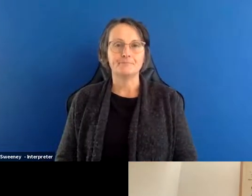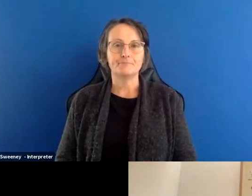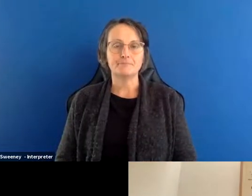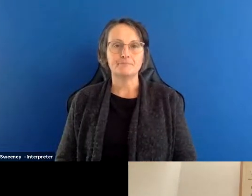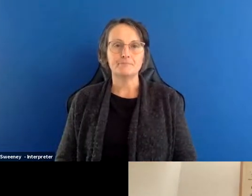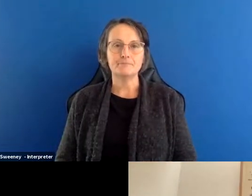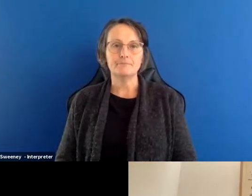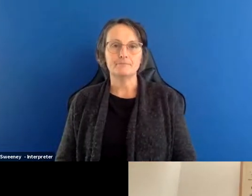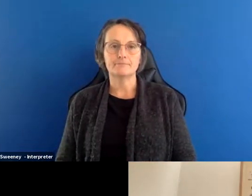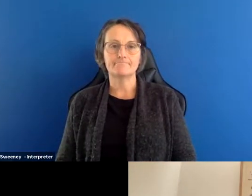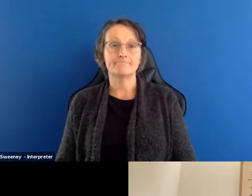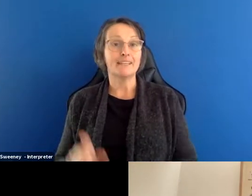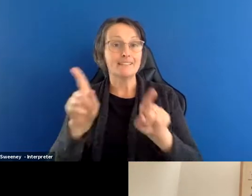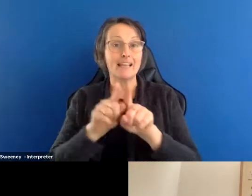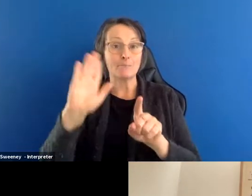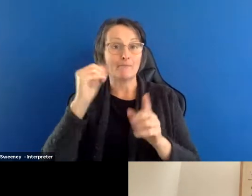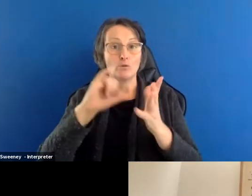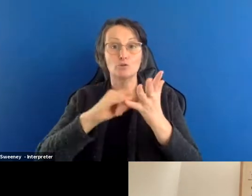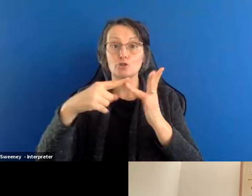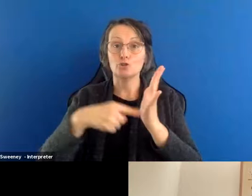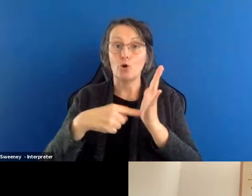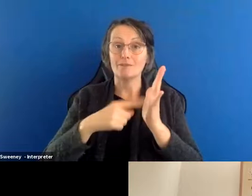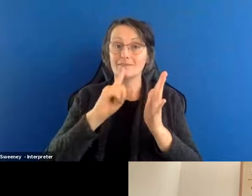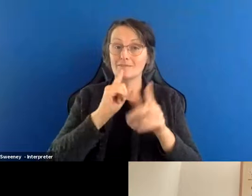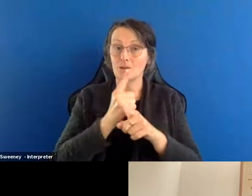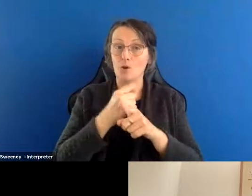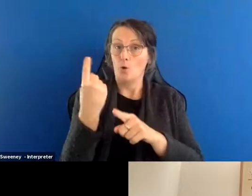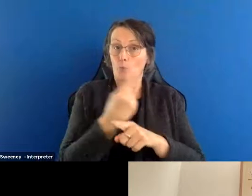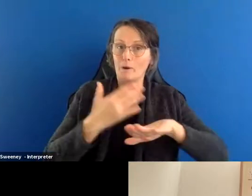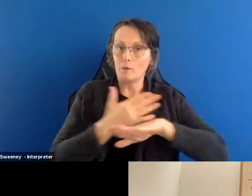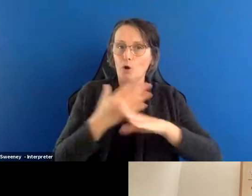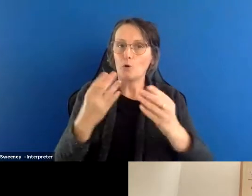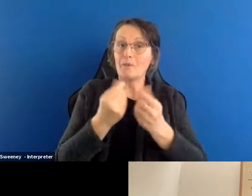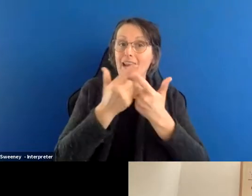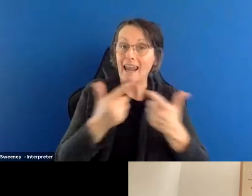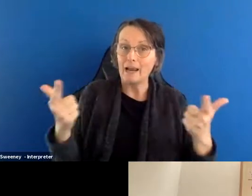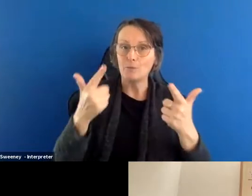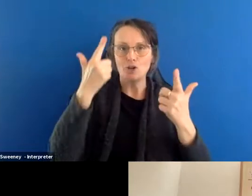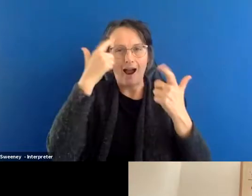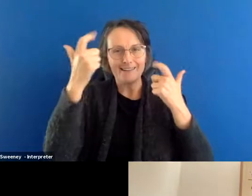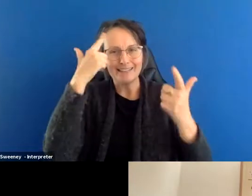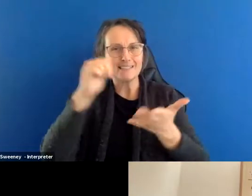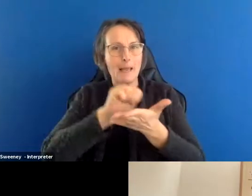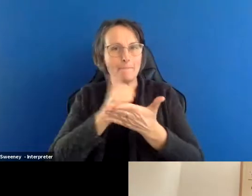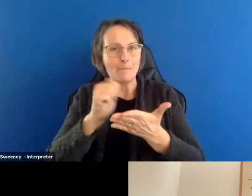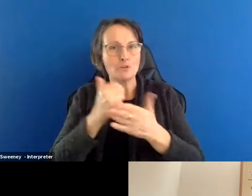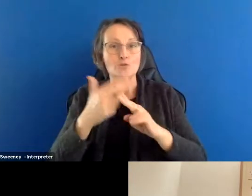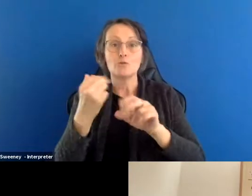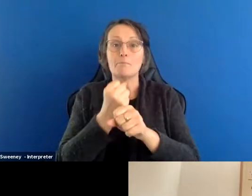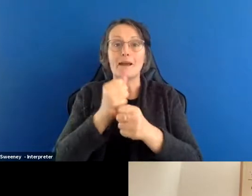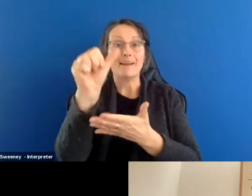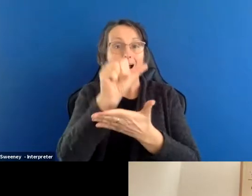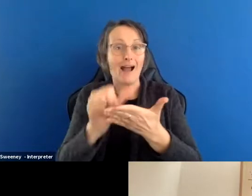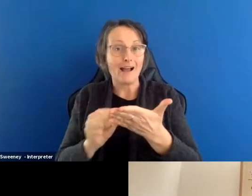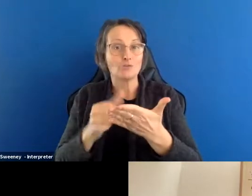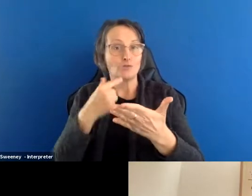So as Scott mentioned, we work with language ideas and publishing to make long-term relational artworks through the shared acts of public telling.